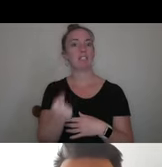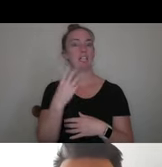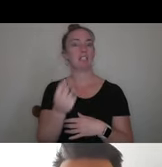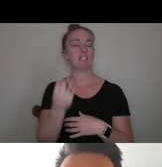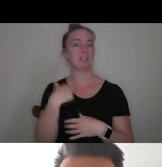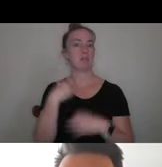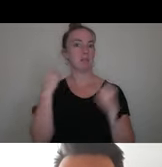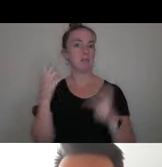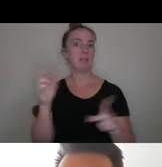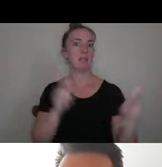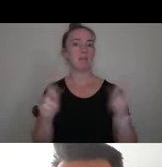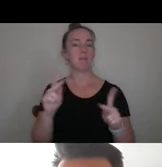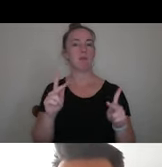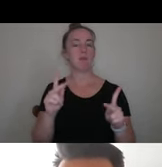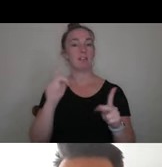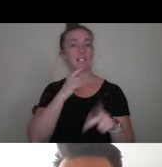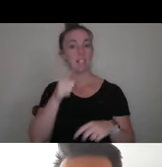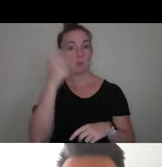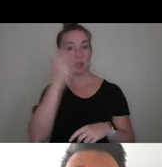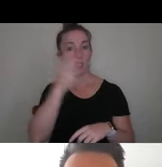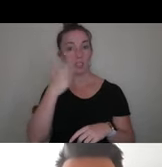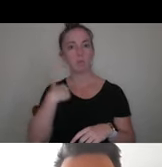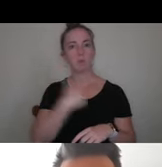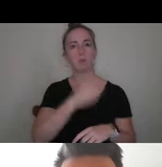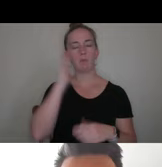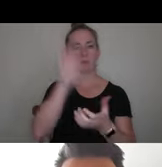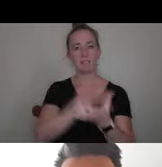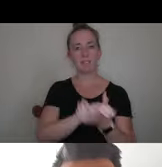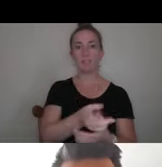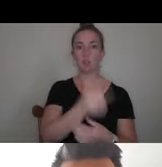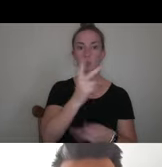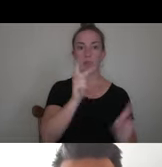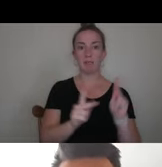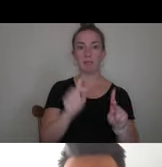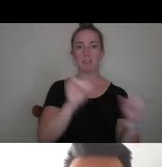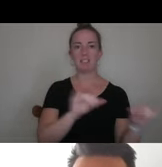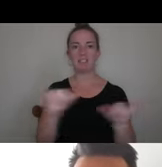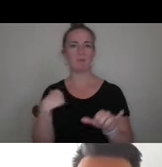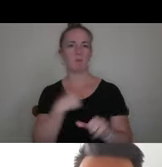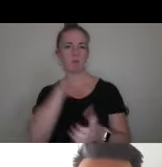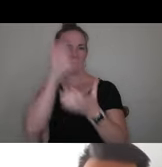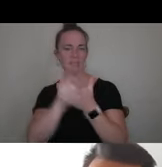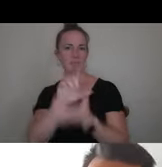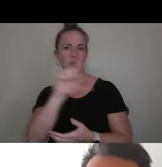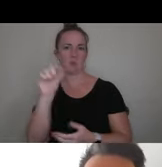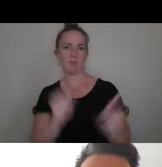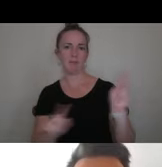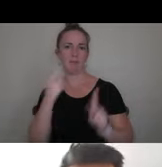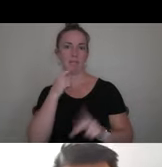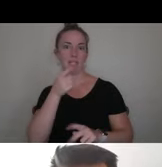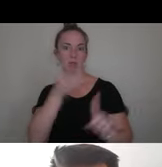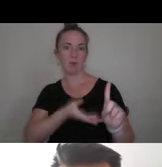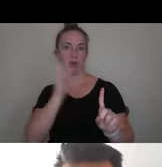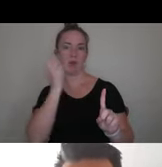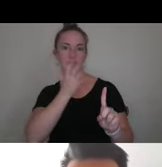saying you're awesome, we're going to believe two people saying you're awesome, just like we're going to believe 20 people saying you're awesome. The